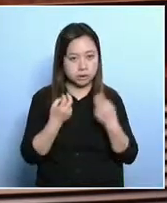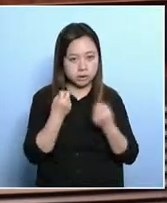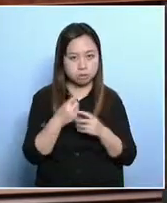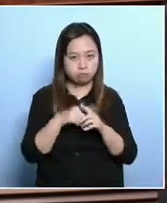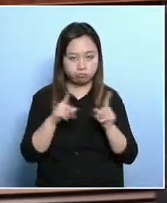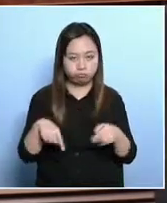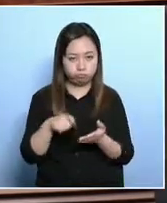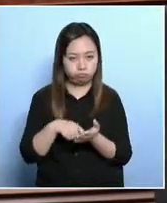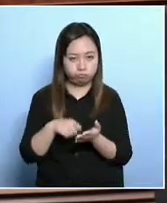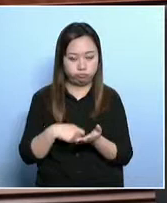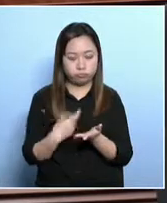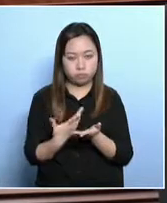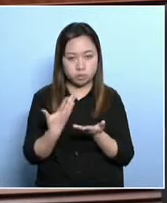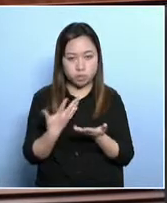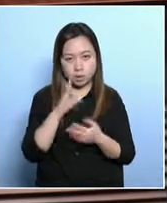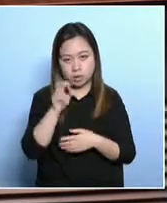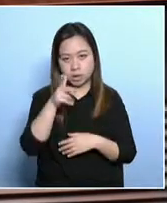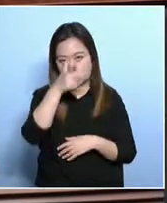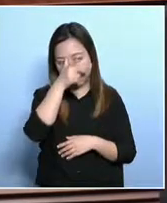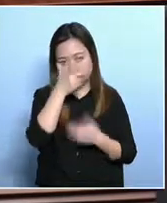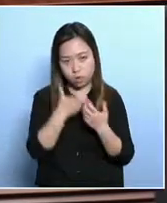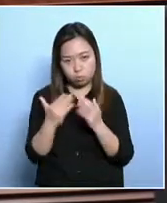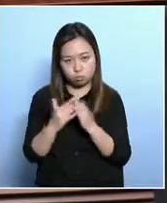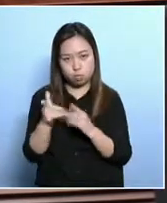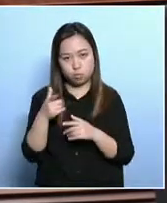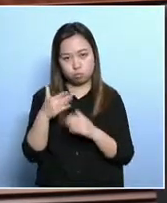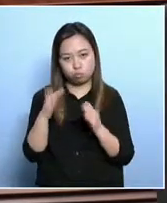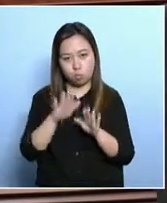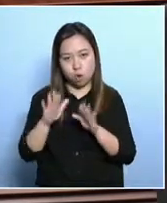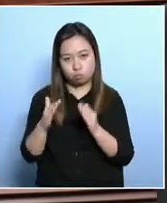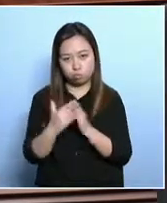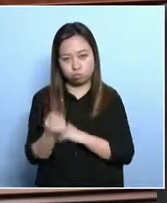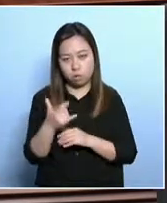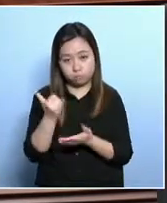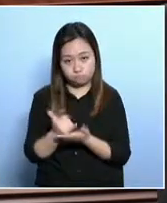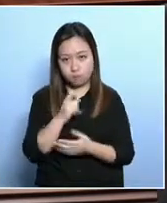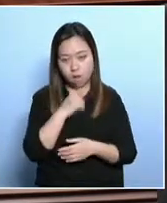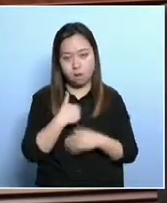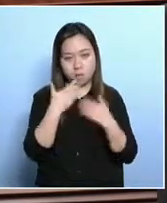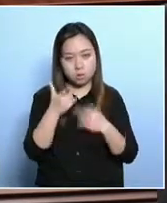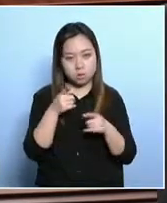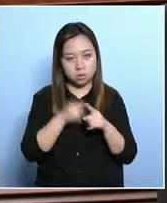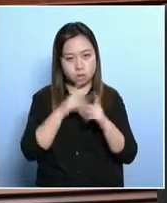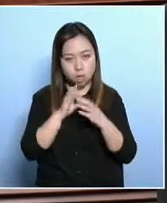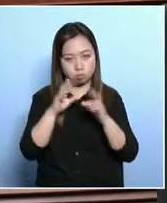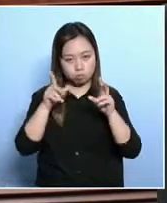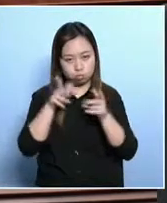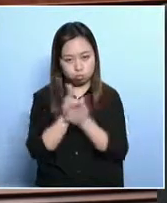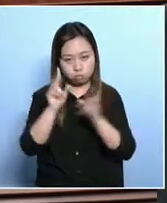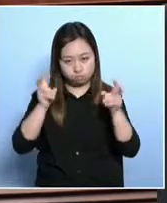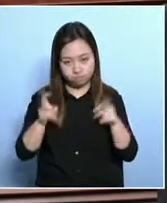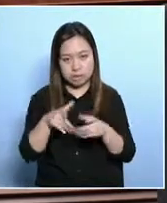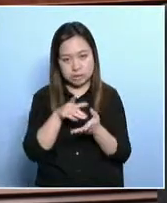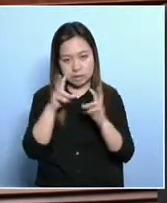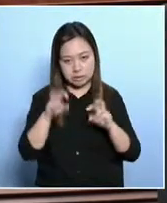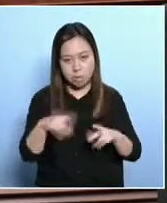So, in our proposal, now I see the Assistant Census and